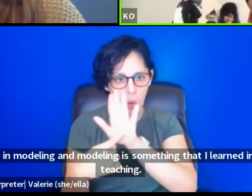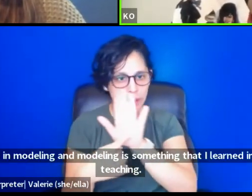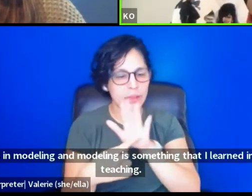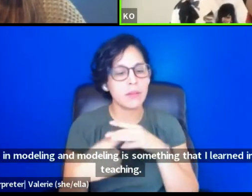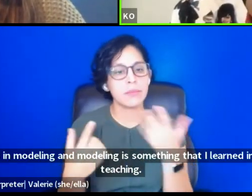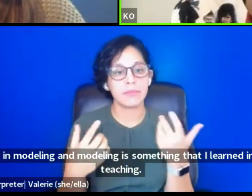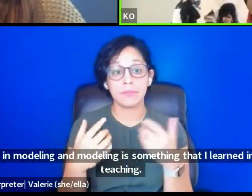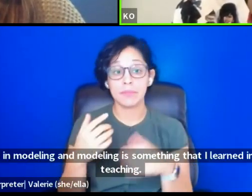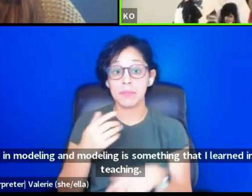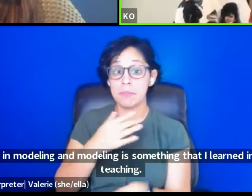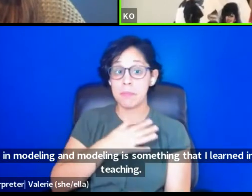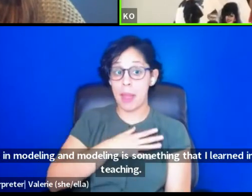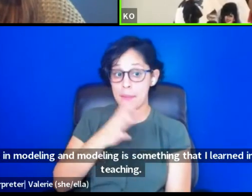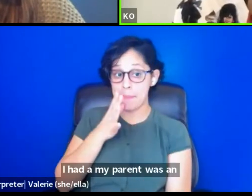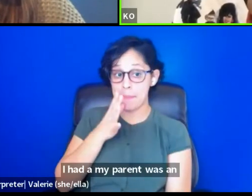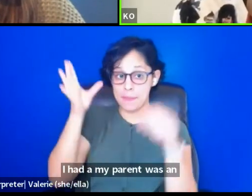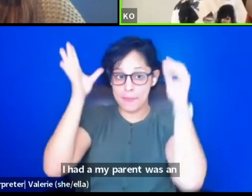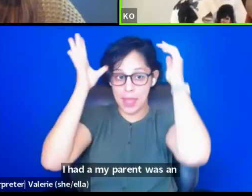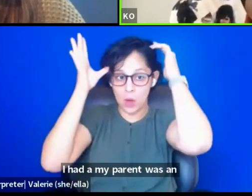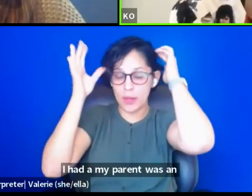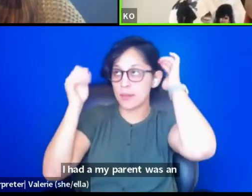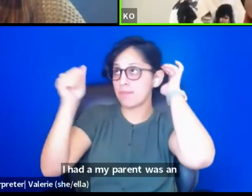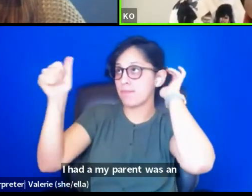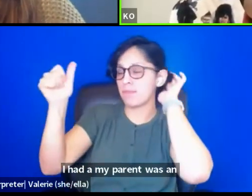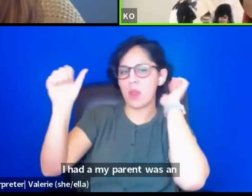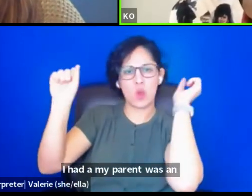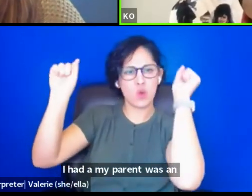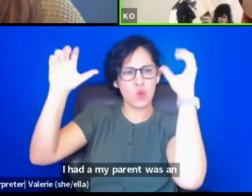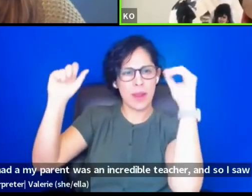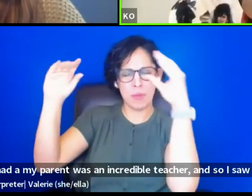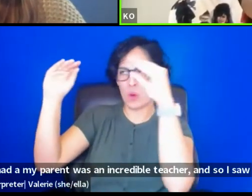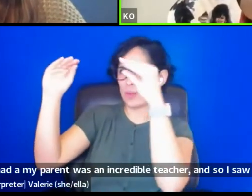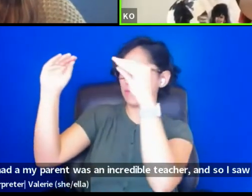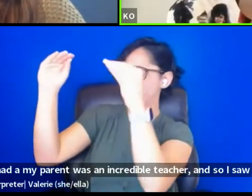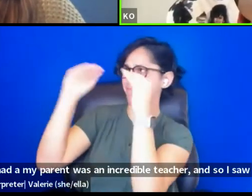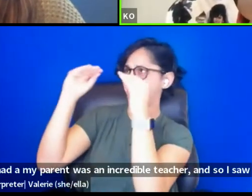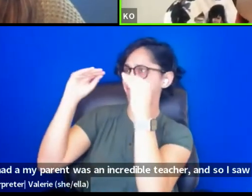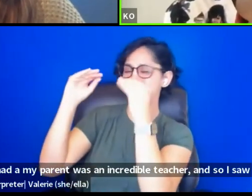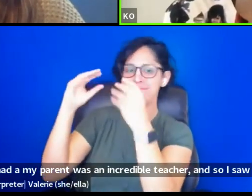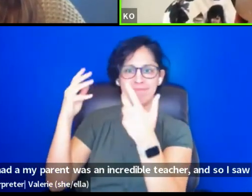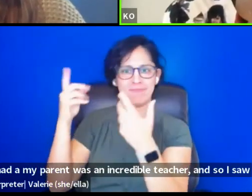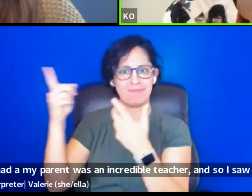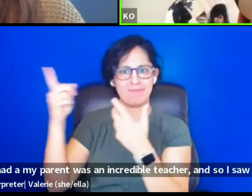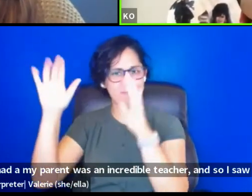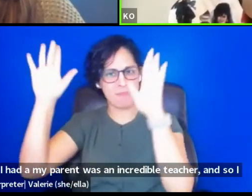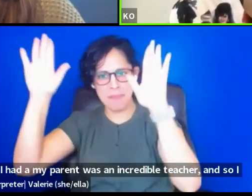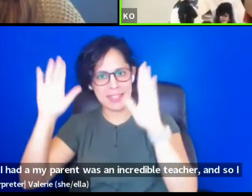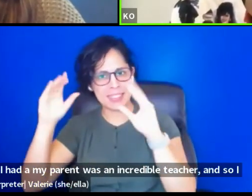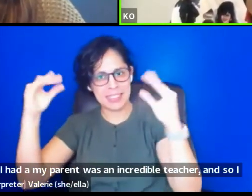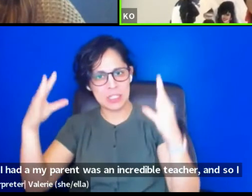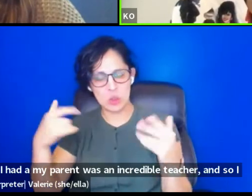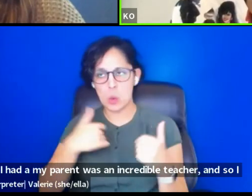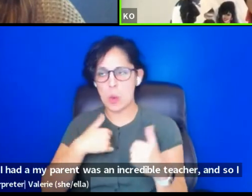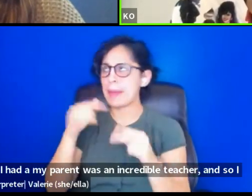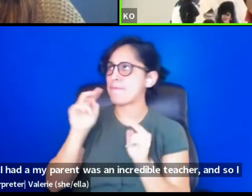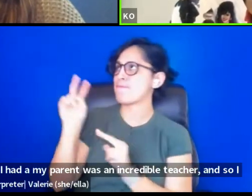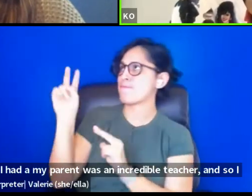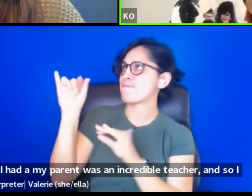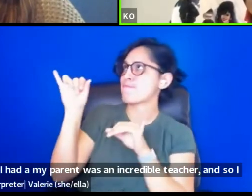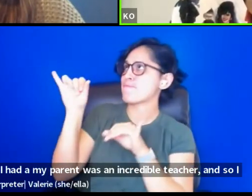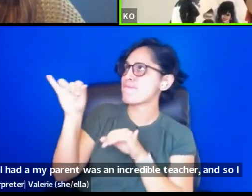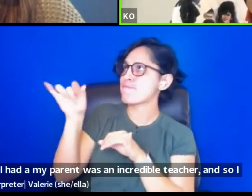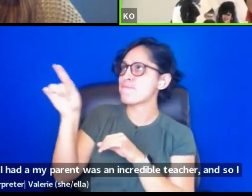parent was, uh, an incredible teacher. And so I saw it from a very young age, this sort of, you know, um,